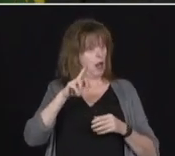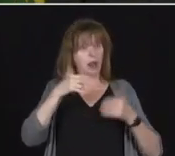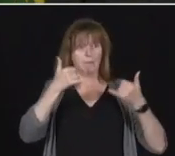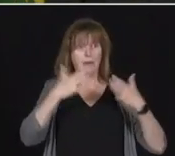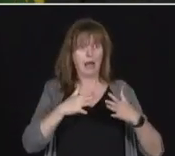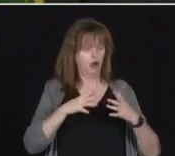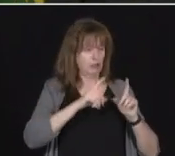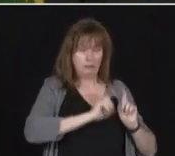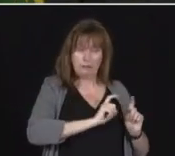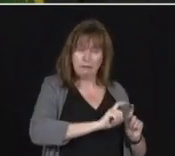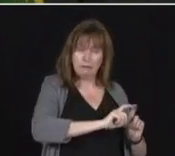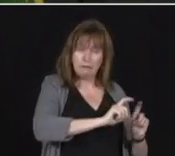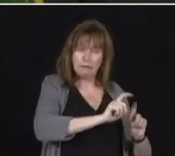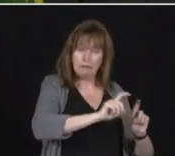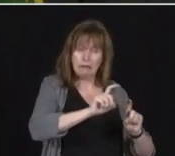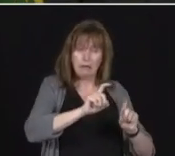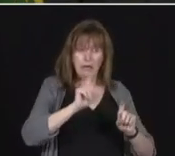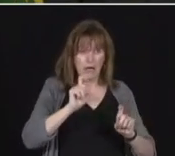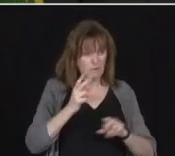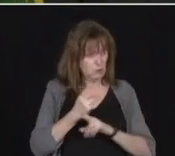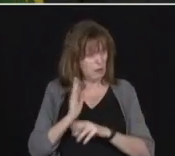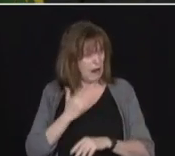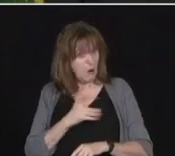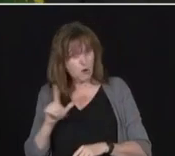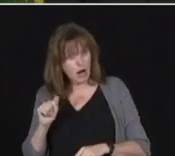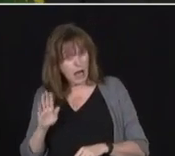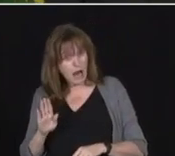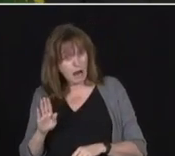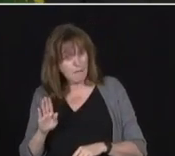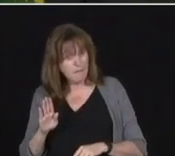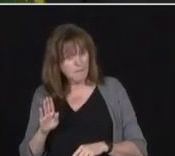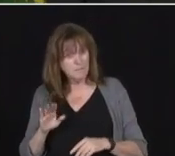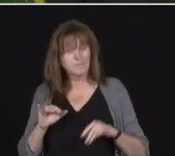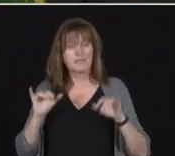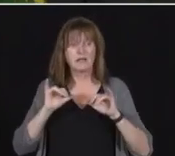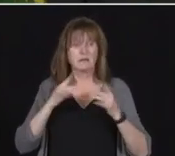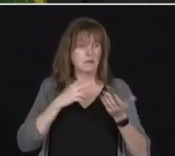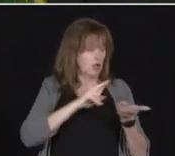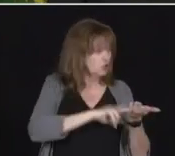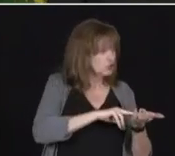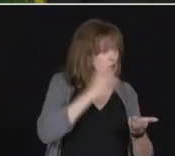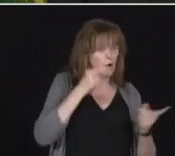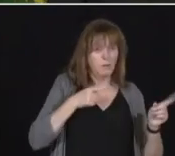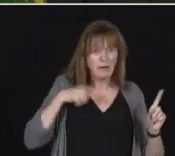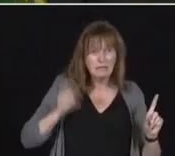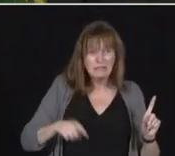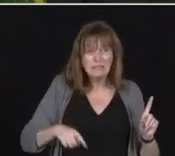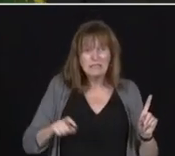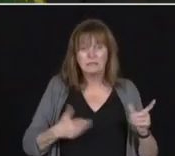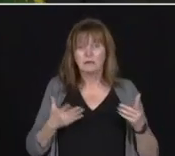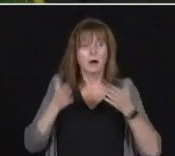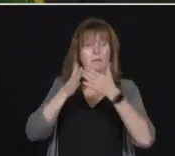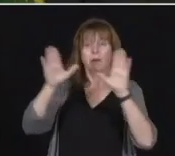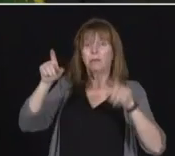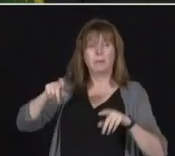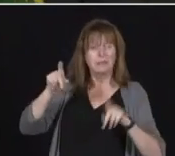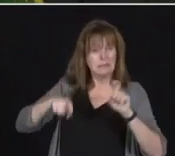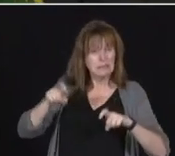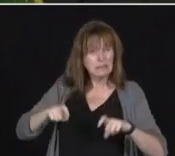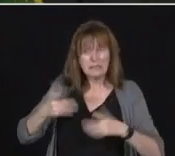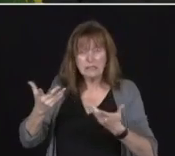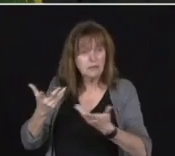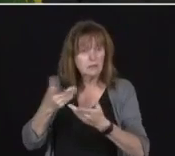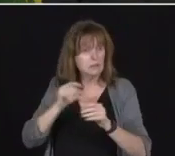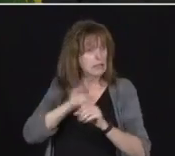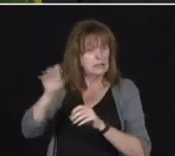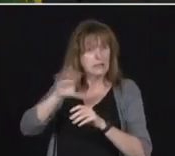long-term care facilities, et cetera, that it could overly tax the testing procedures? Well, I had the conversation